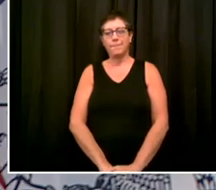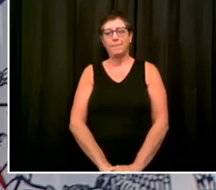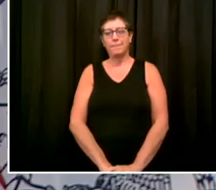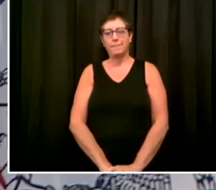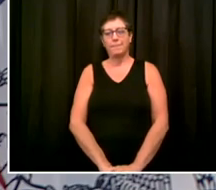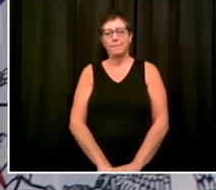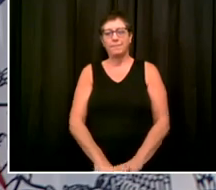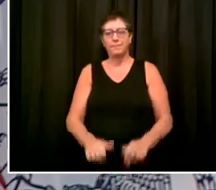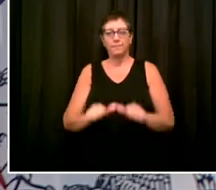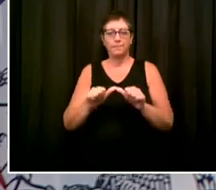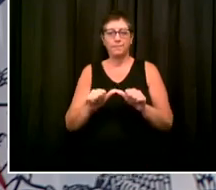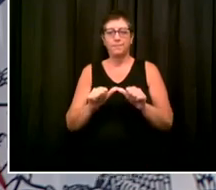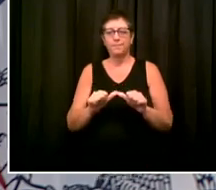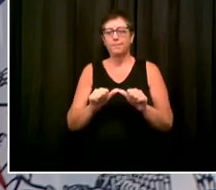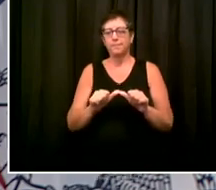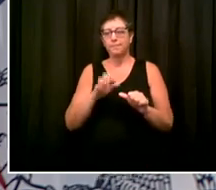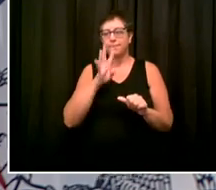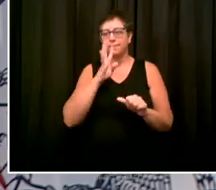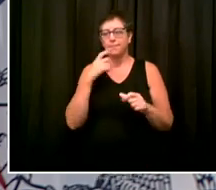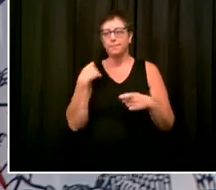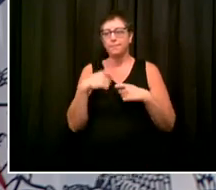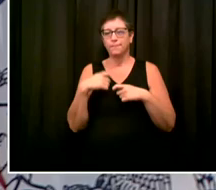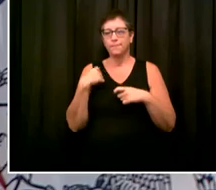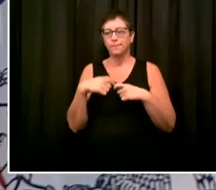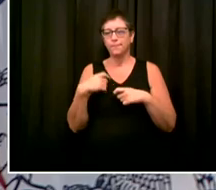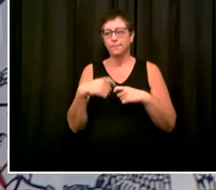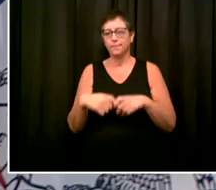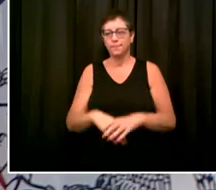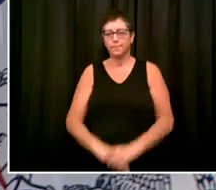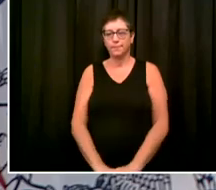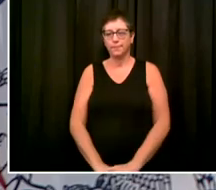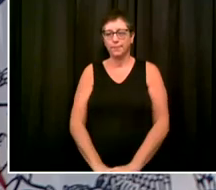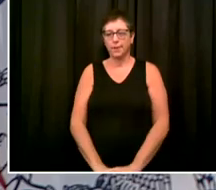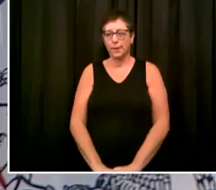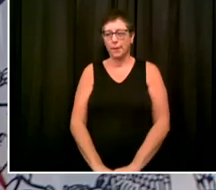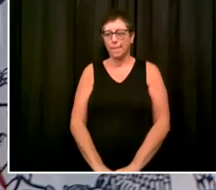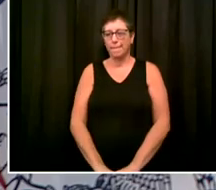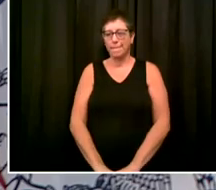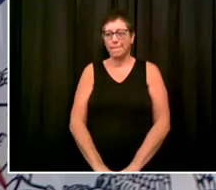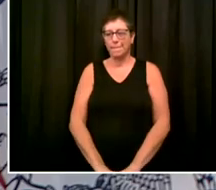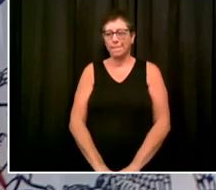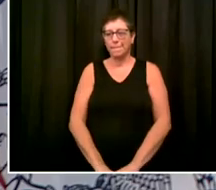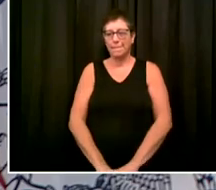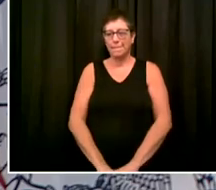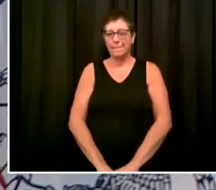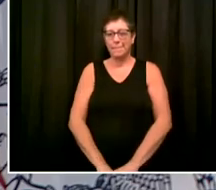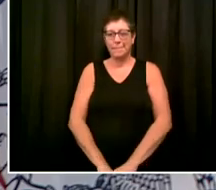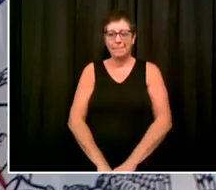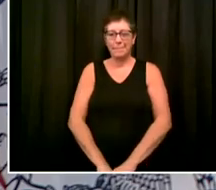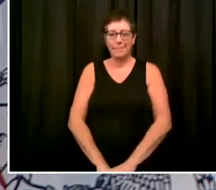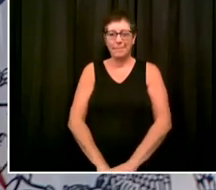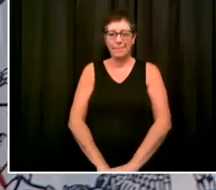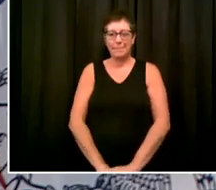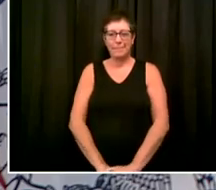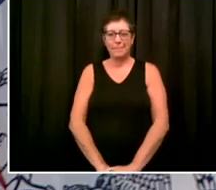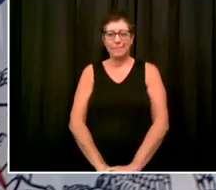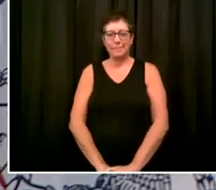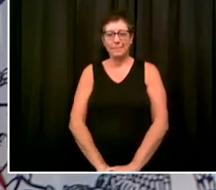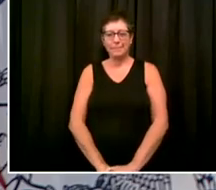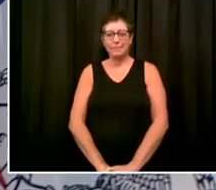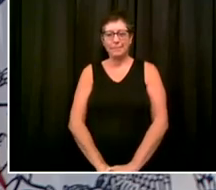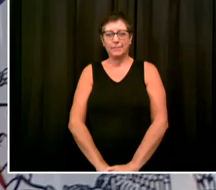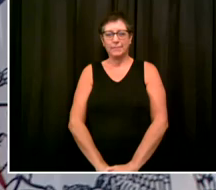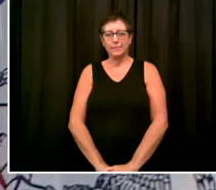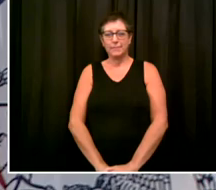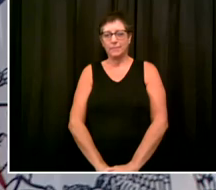an education social social and emotional, además de académica. With that, let's